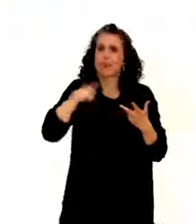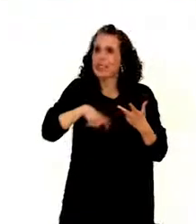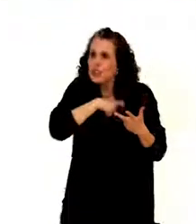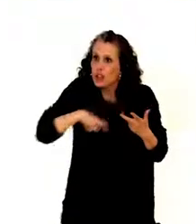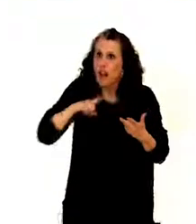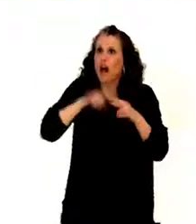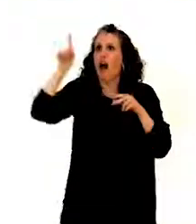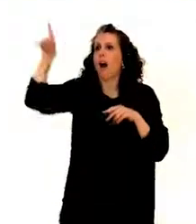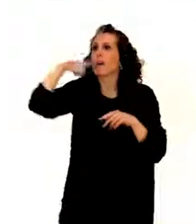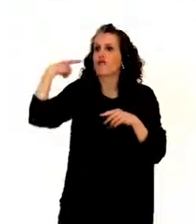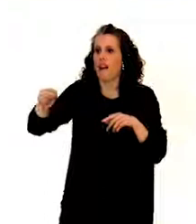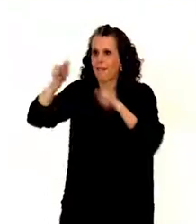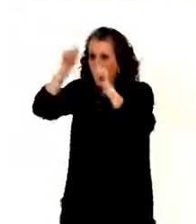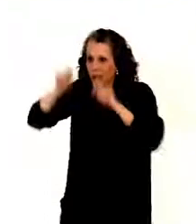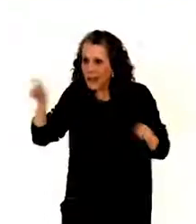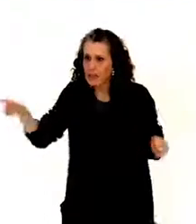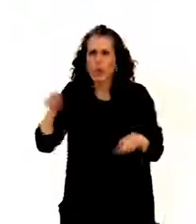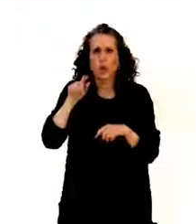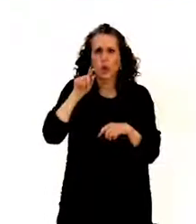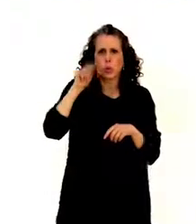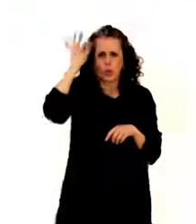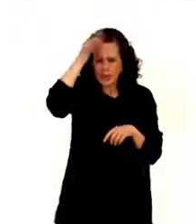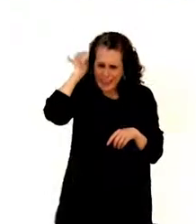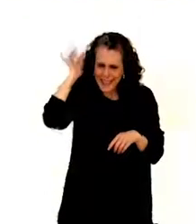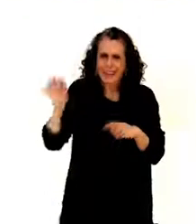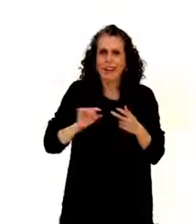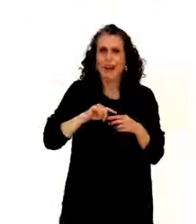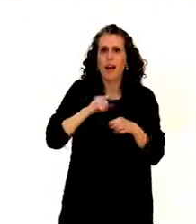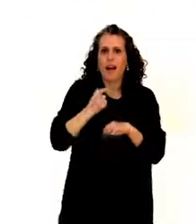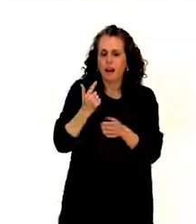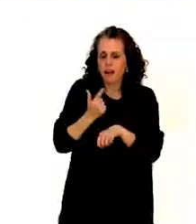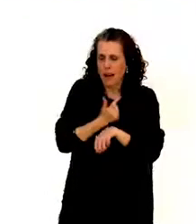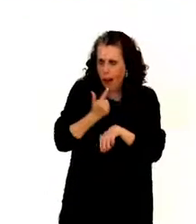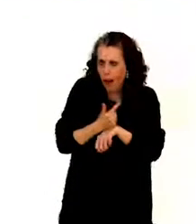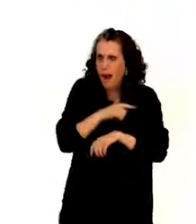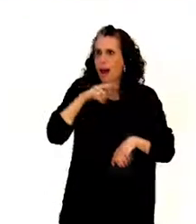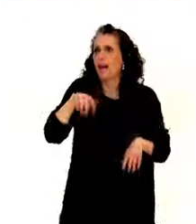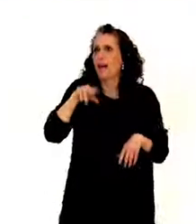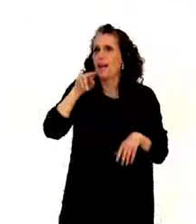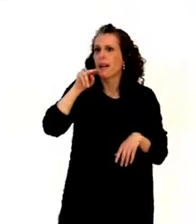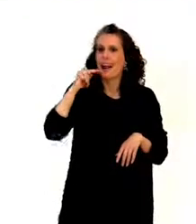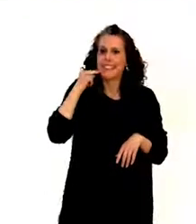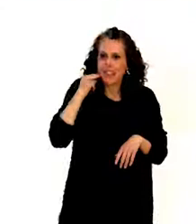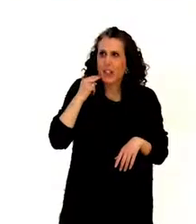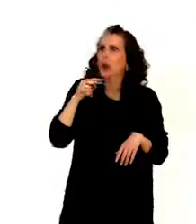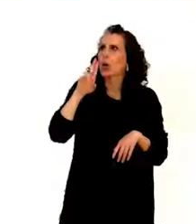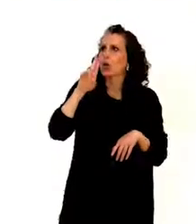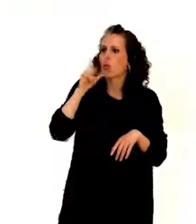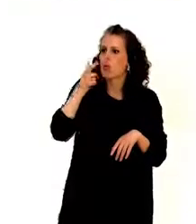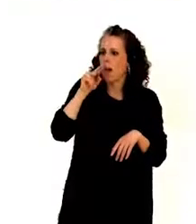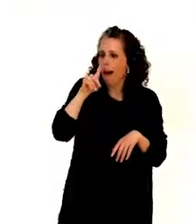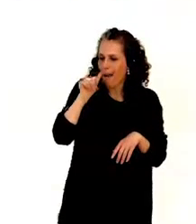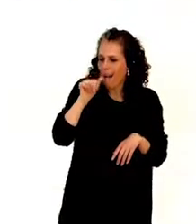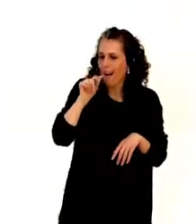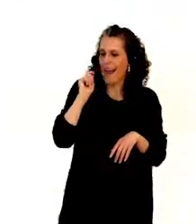Russian Federation, Tunisia, Ghana, Nigeria, Uganda, Kenya, Saudi